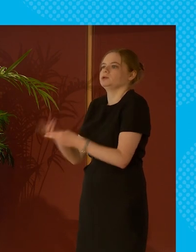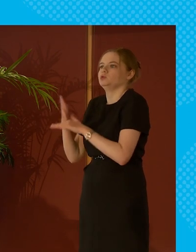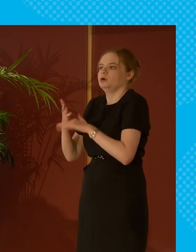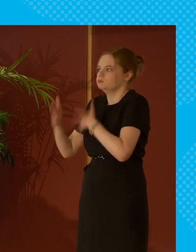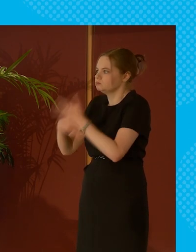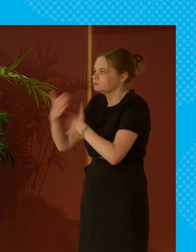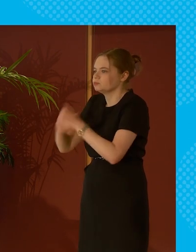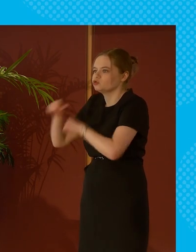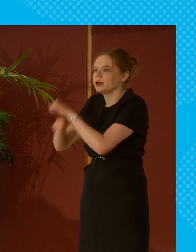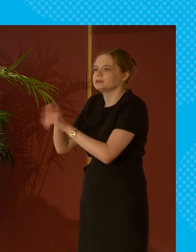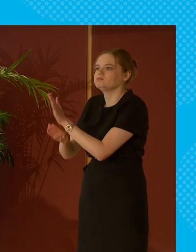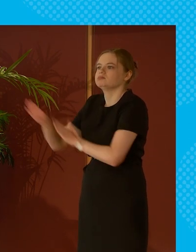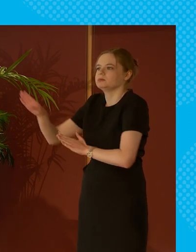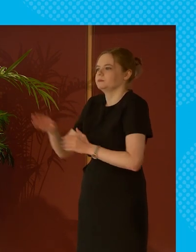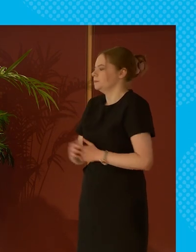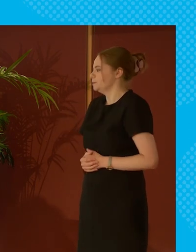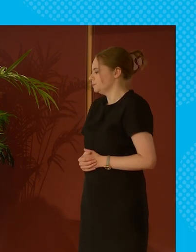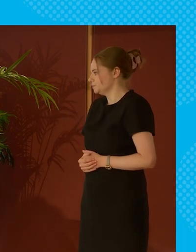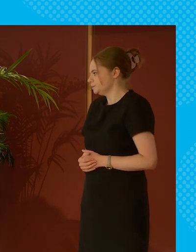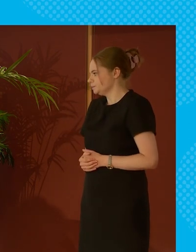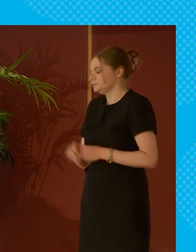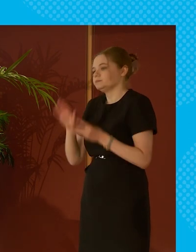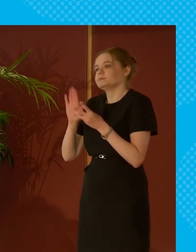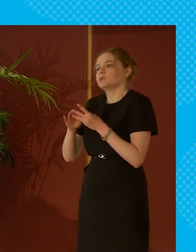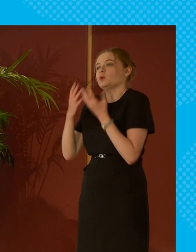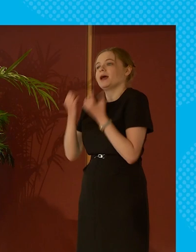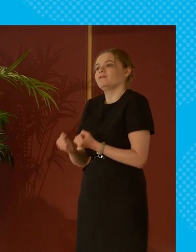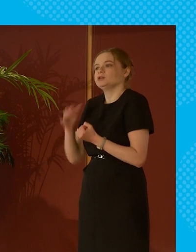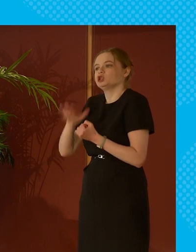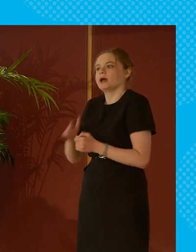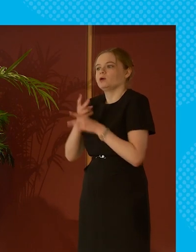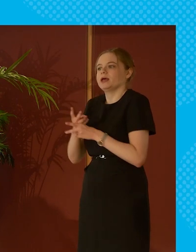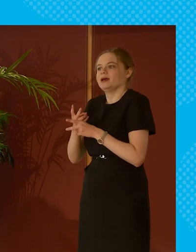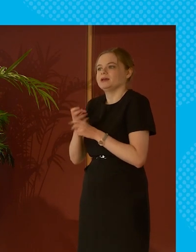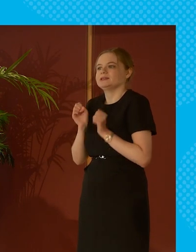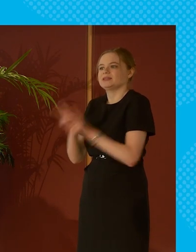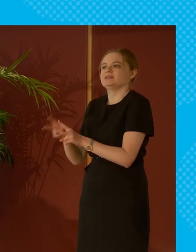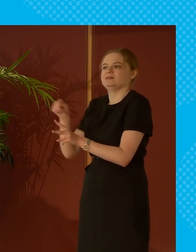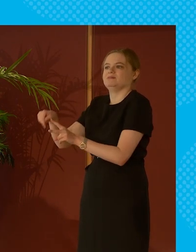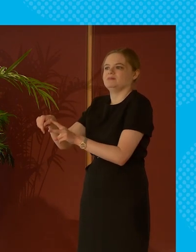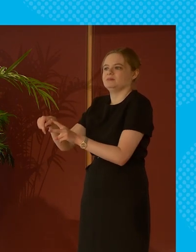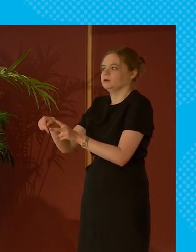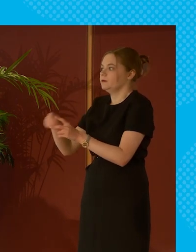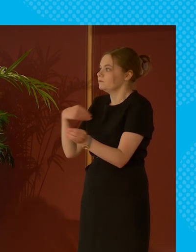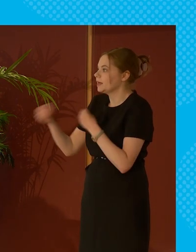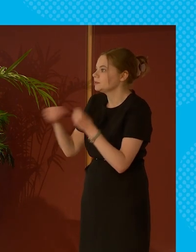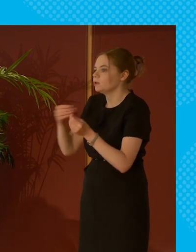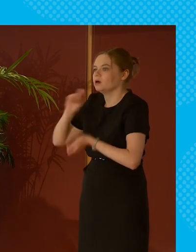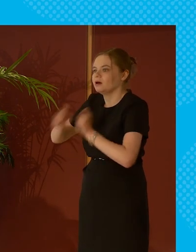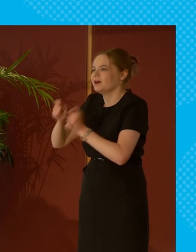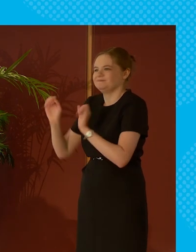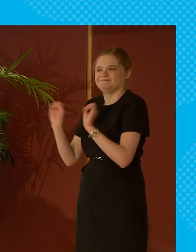into work and progress in work and we have a child care system which isn't